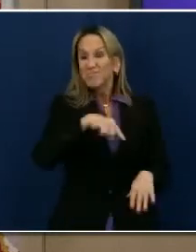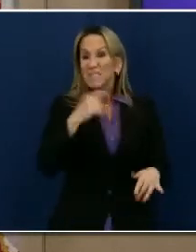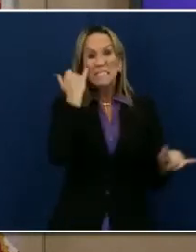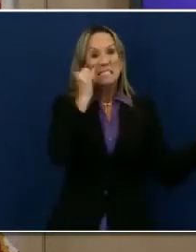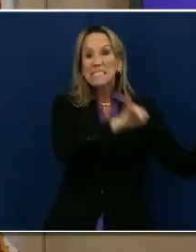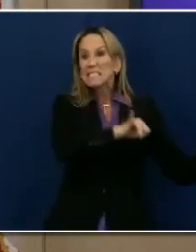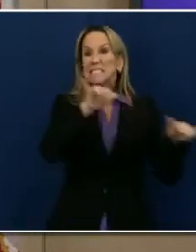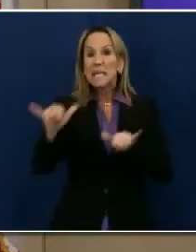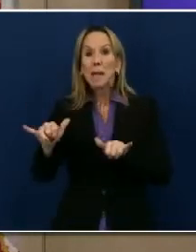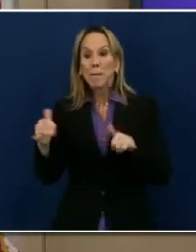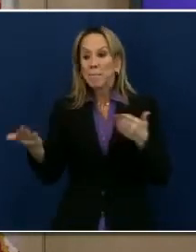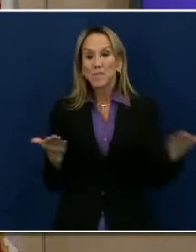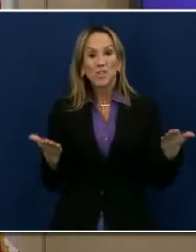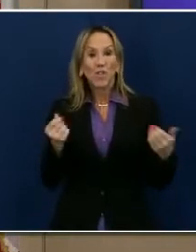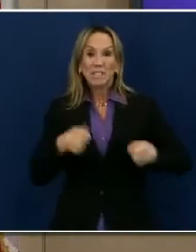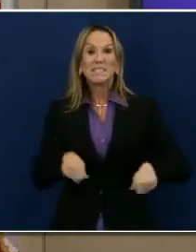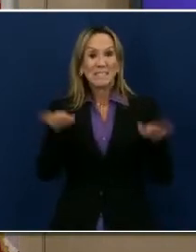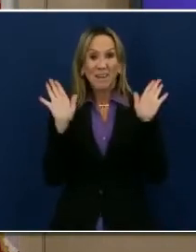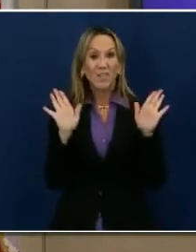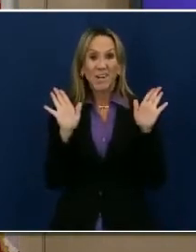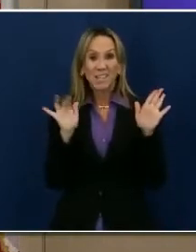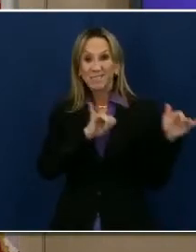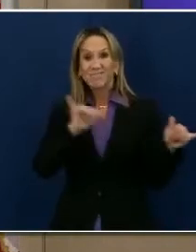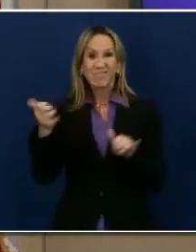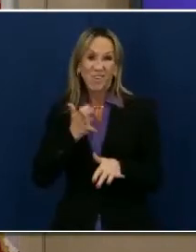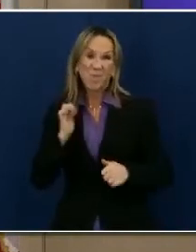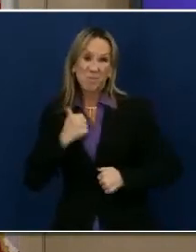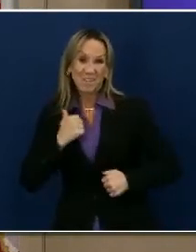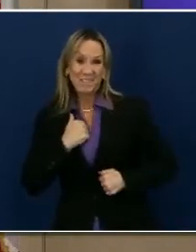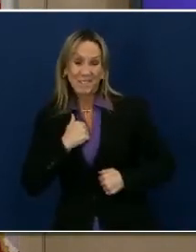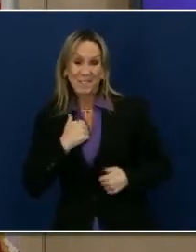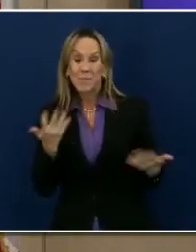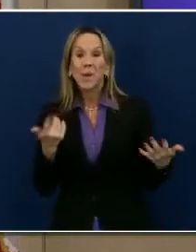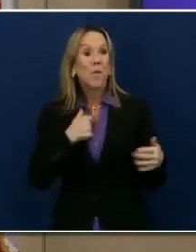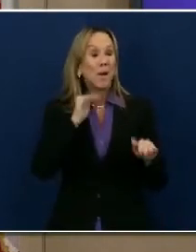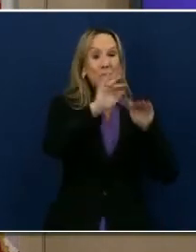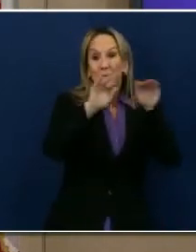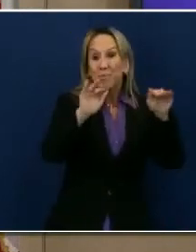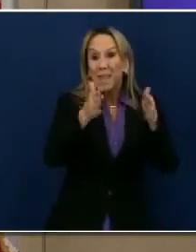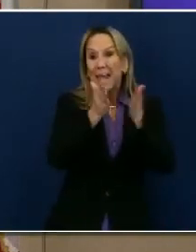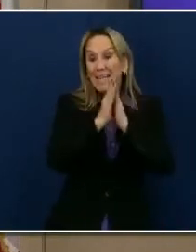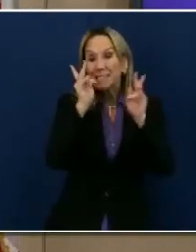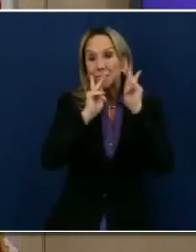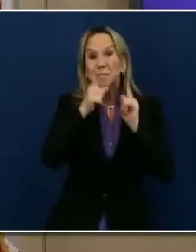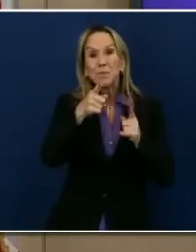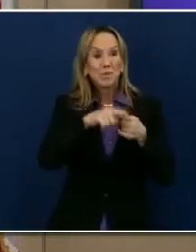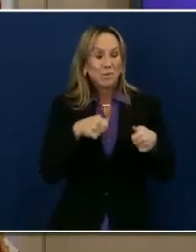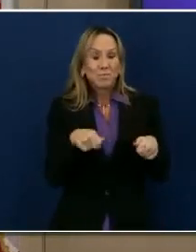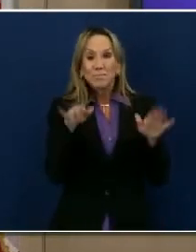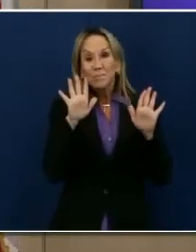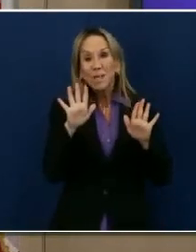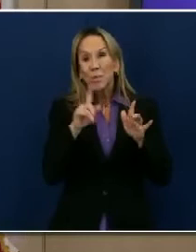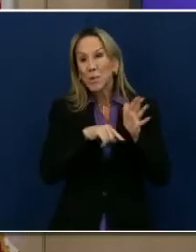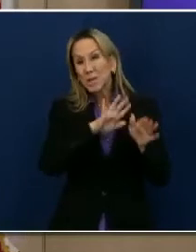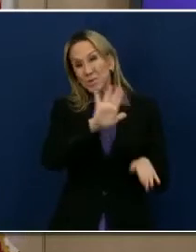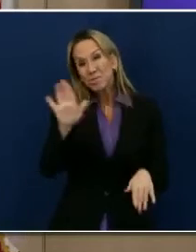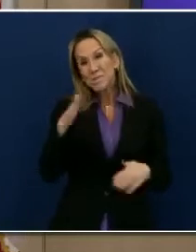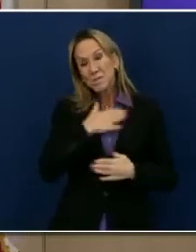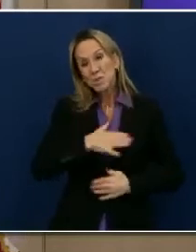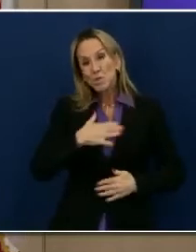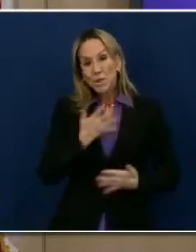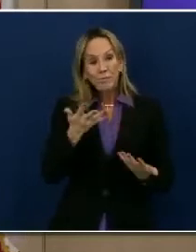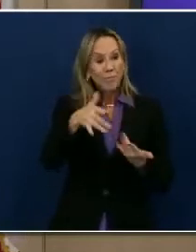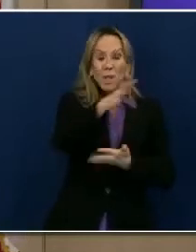and sacrifice. Folks are being asked to sacrifice the things that they enjoy doing most. They're being asked to sacrifice their